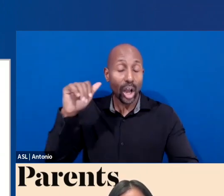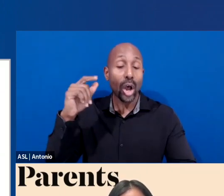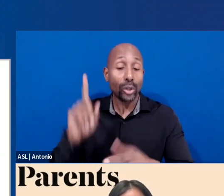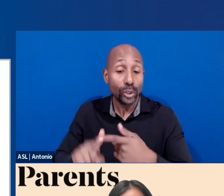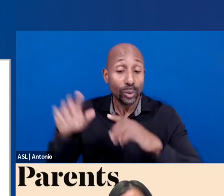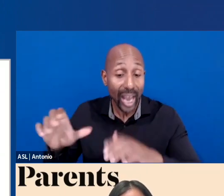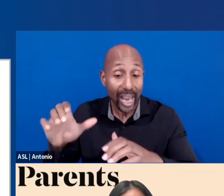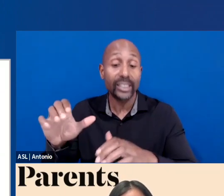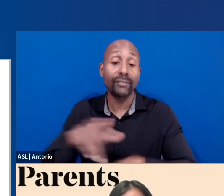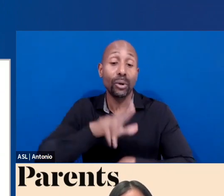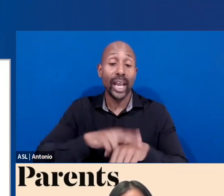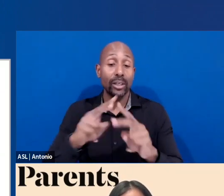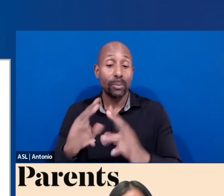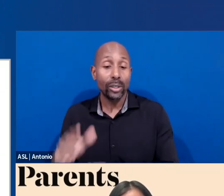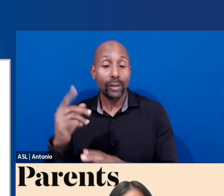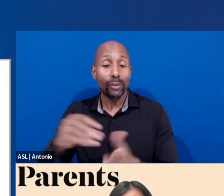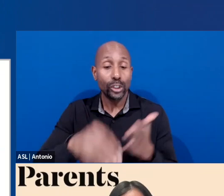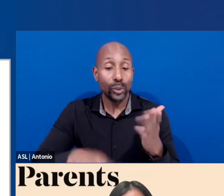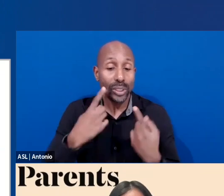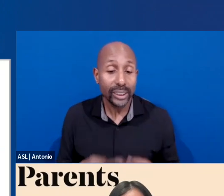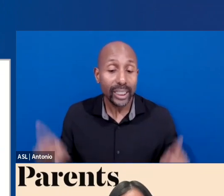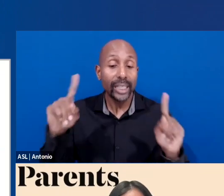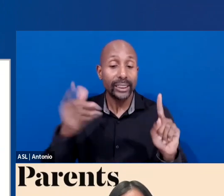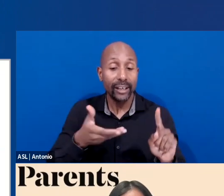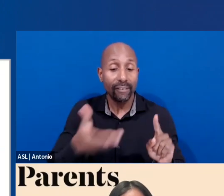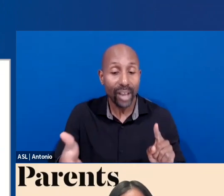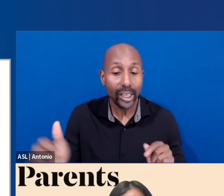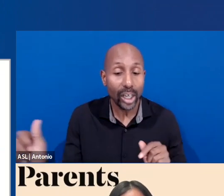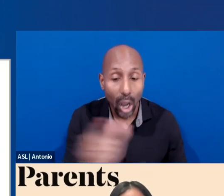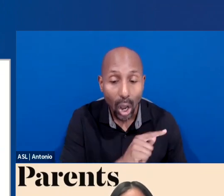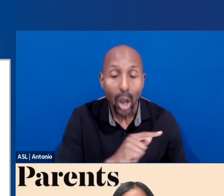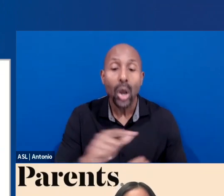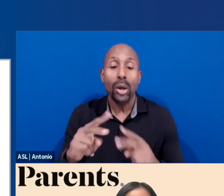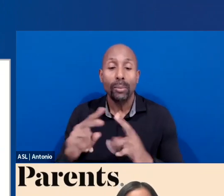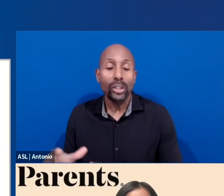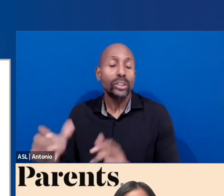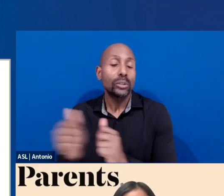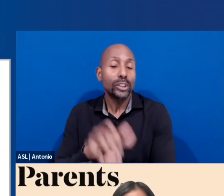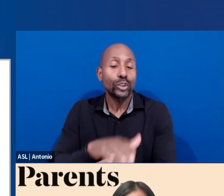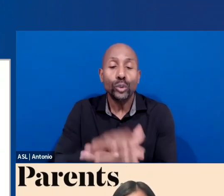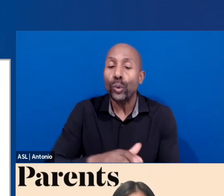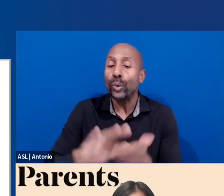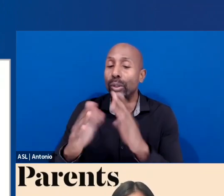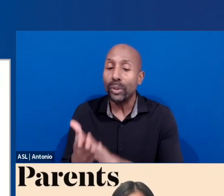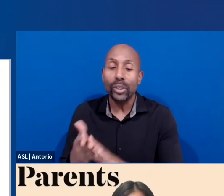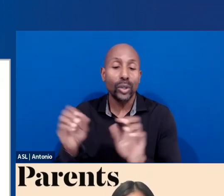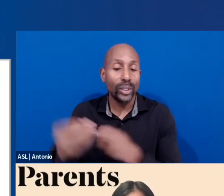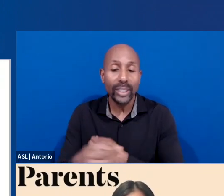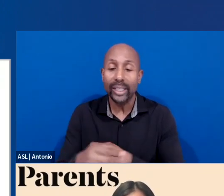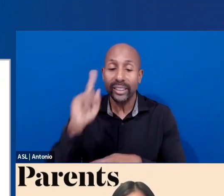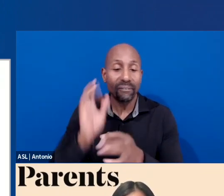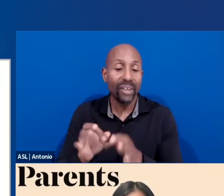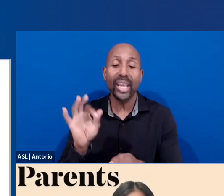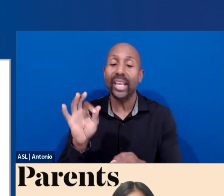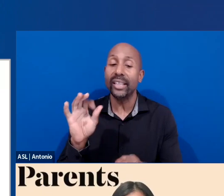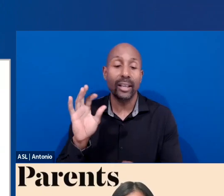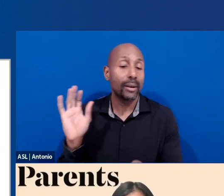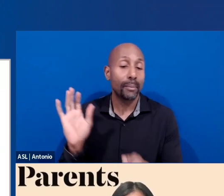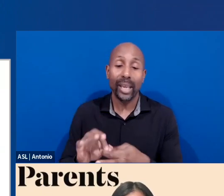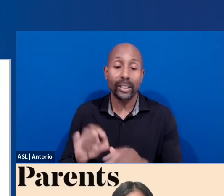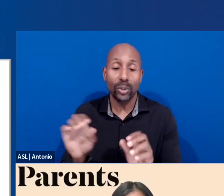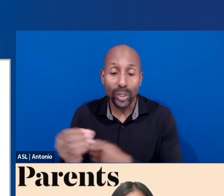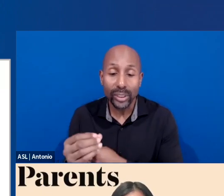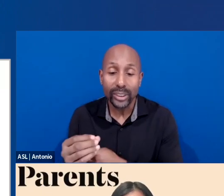to say, link elbows with us as parents. And so I'm grateful for that. But our work is not done. We're continuing our key grant